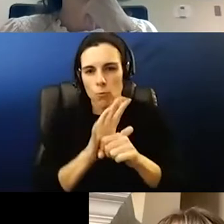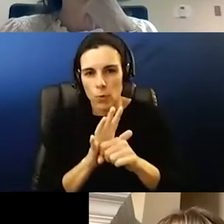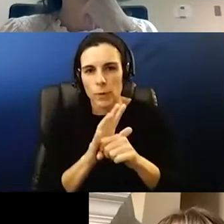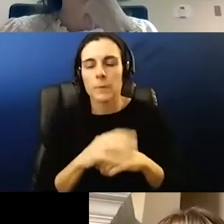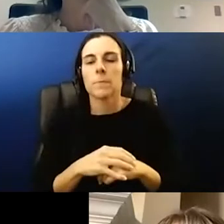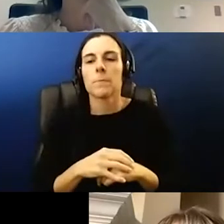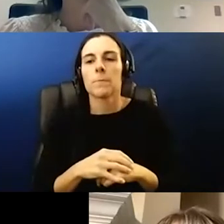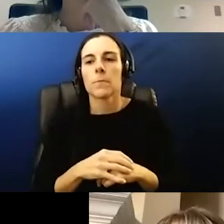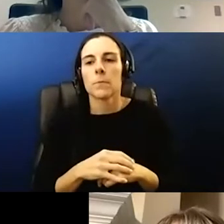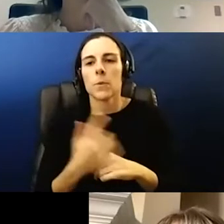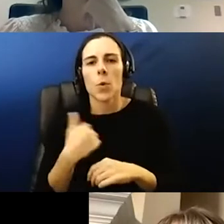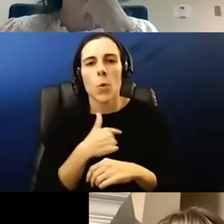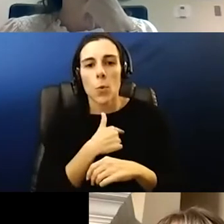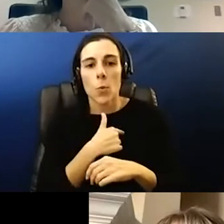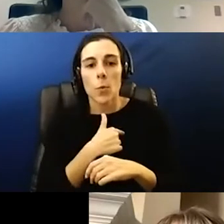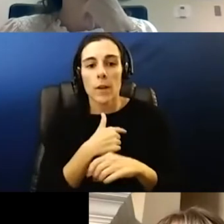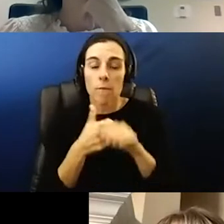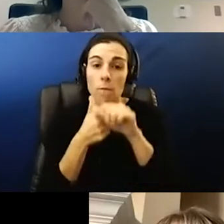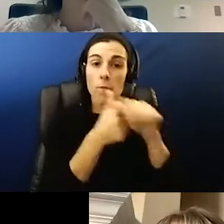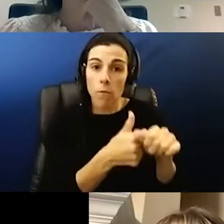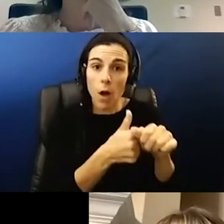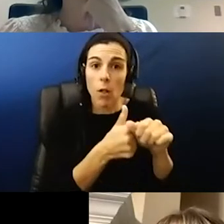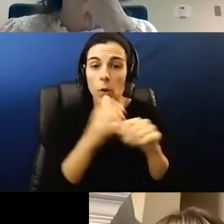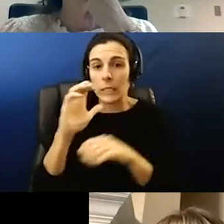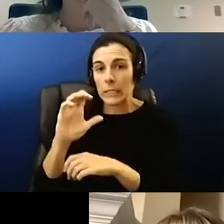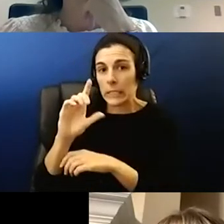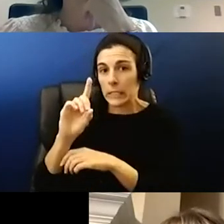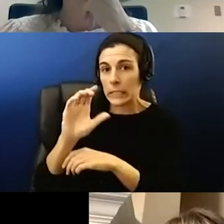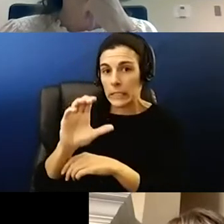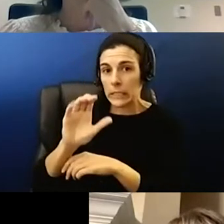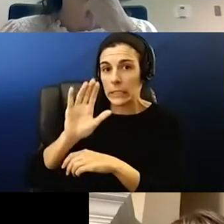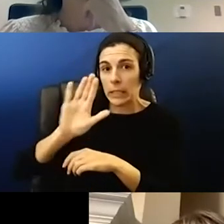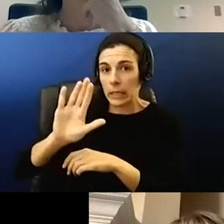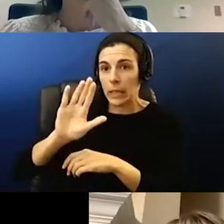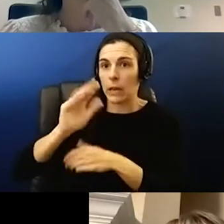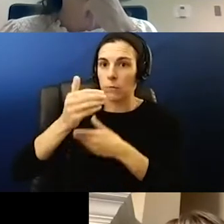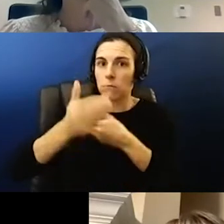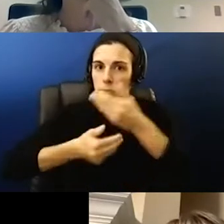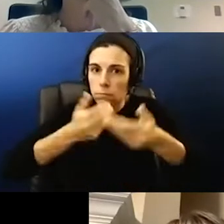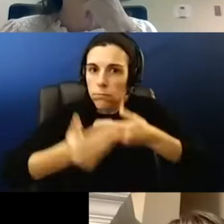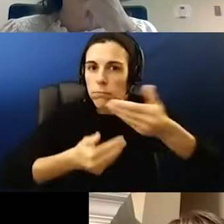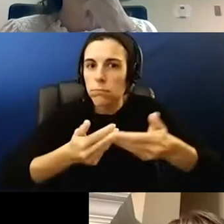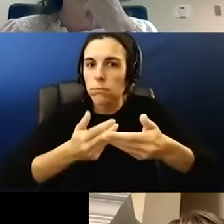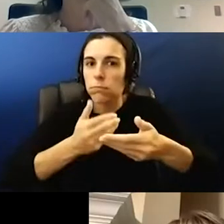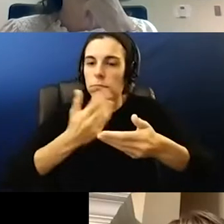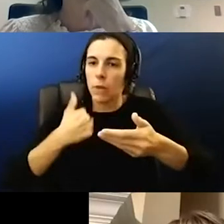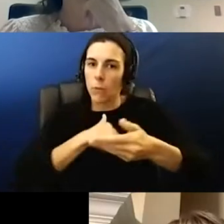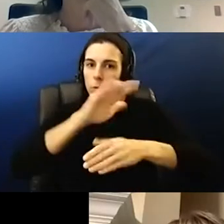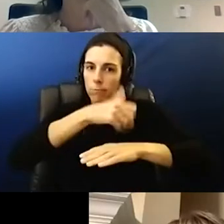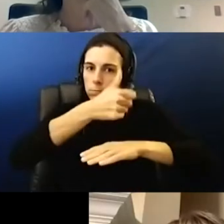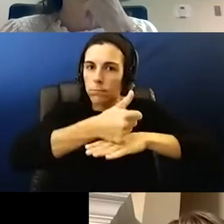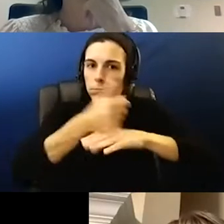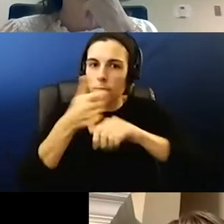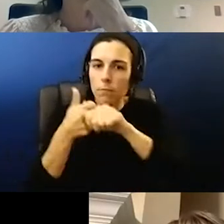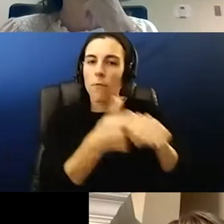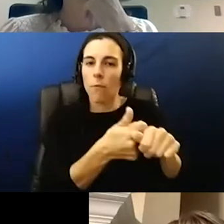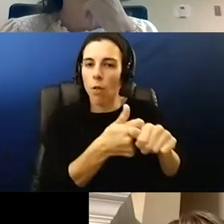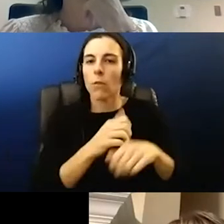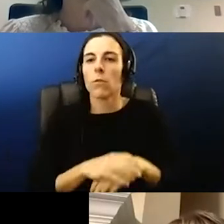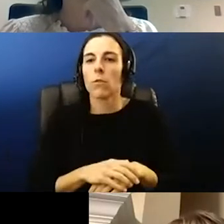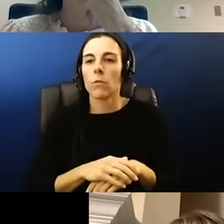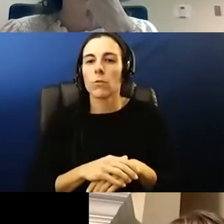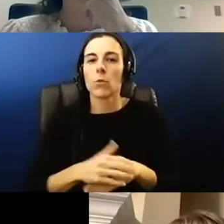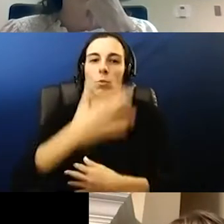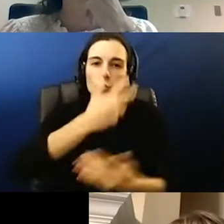follow those protocols that the CDC has put into place and has asked us to put into place, which are the social